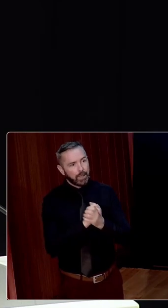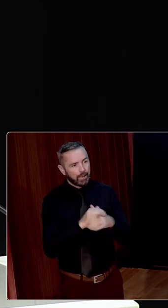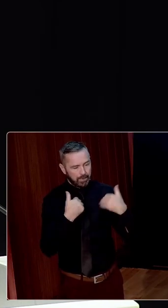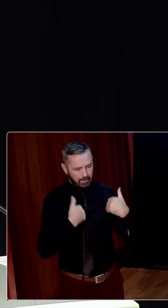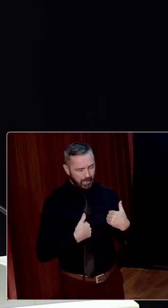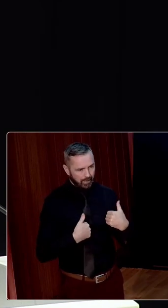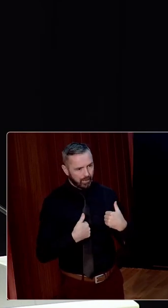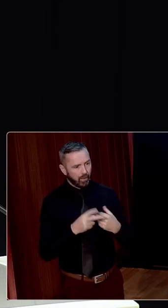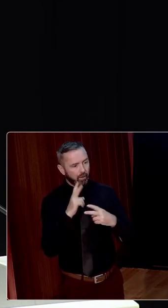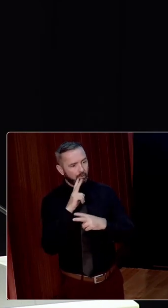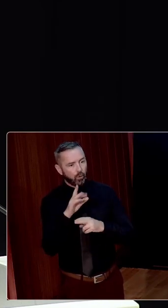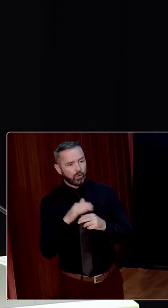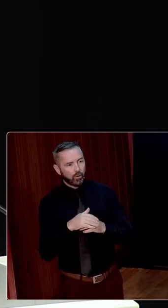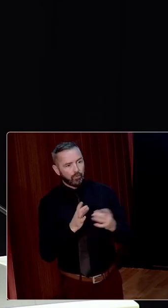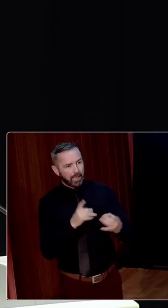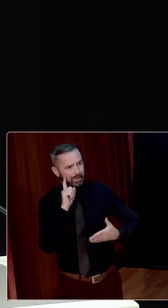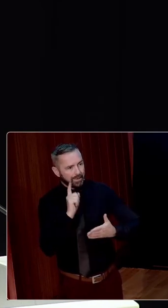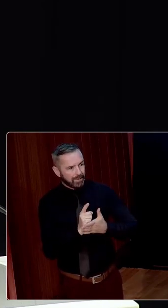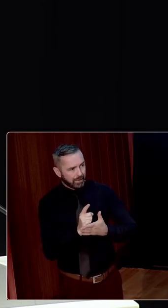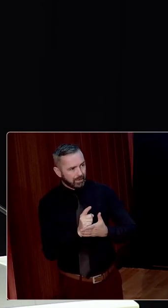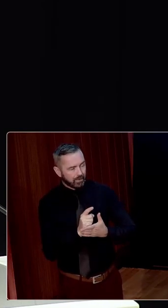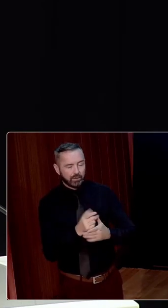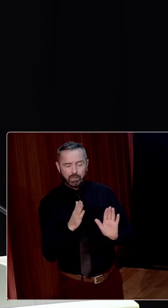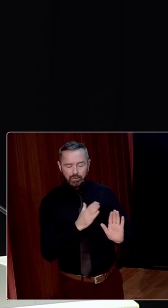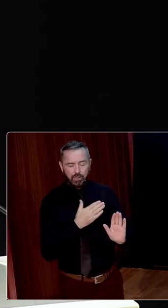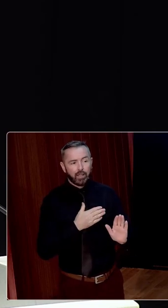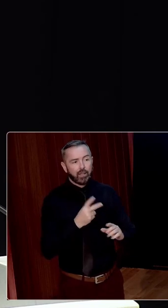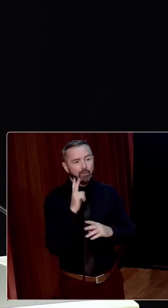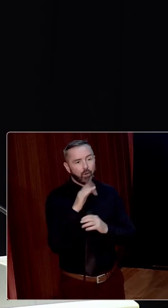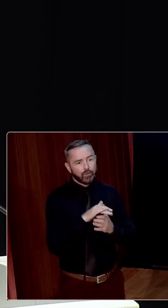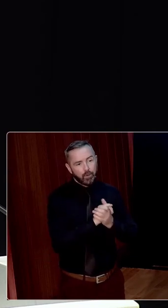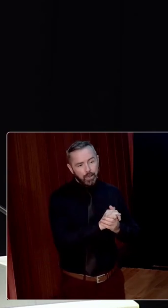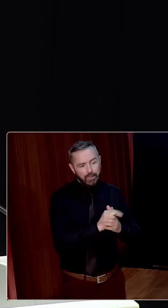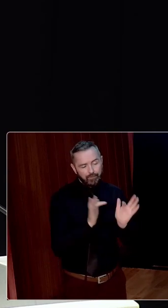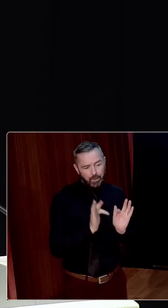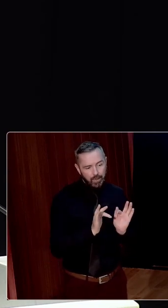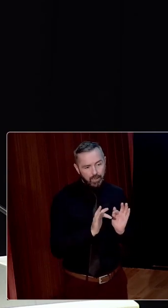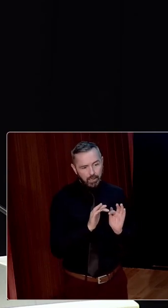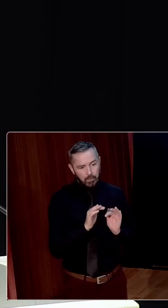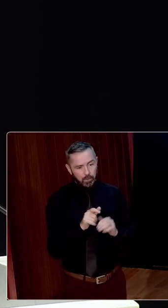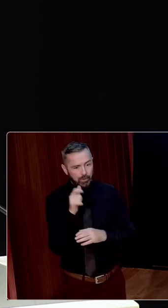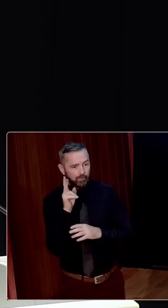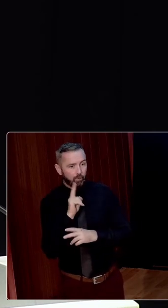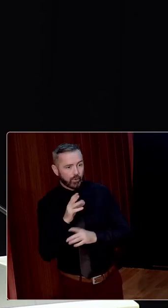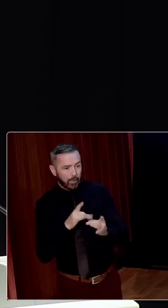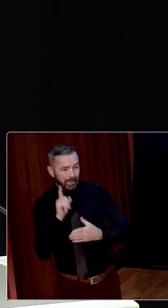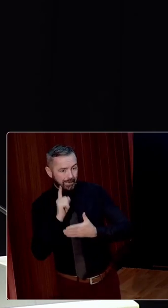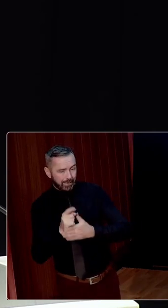and the voice of arbitration and decision male.